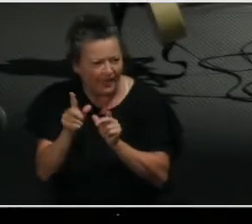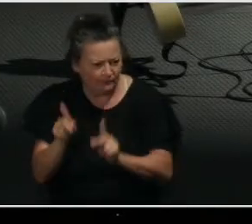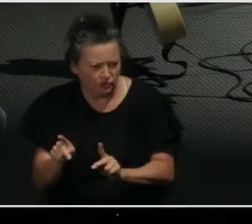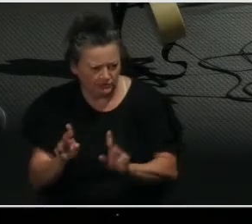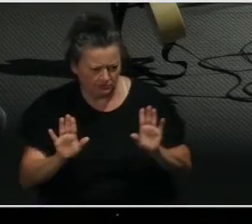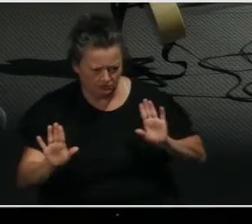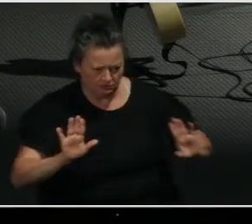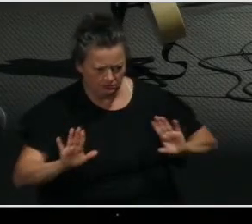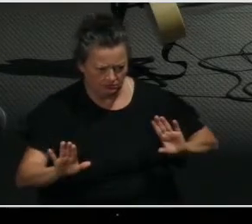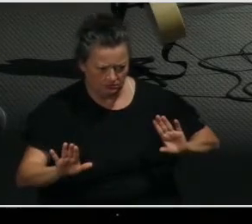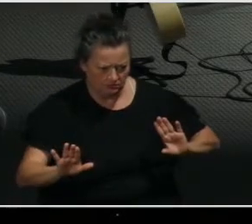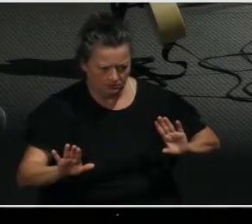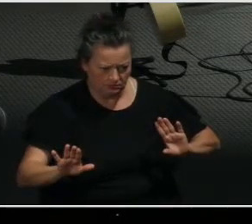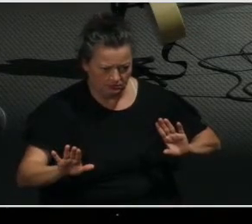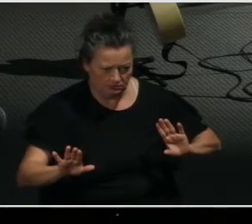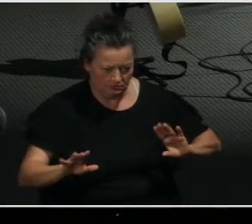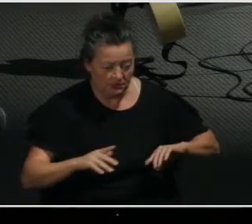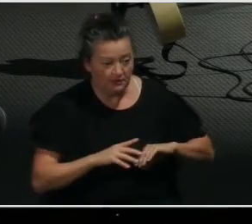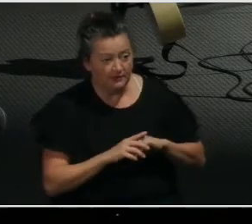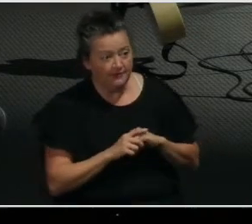and patience.